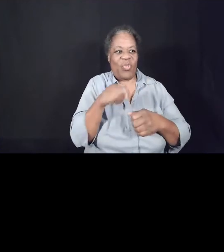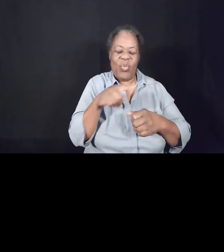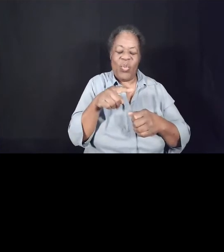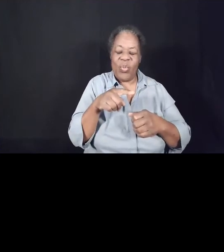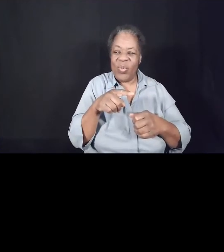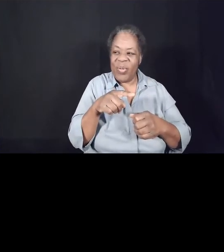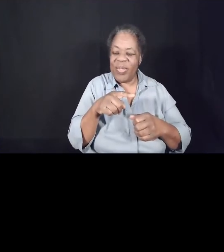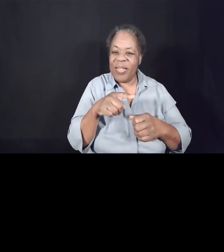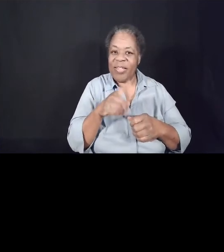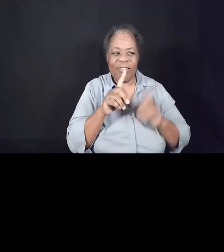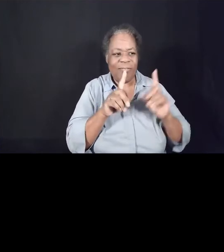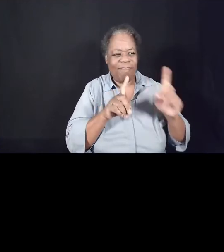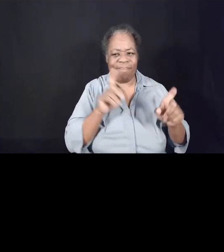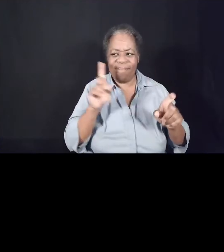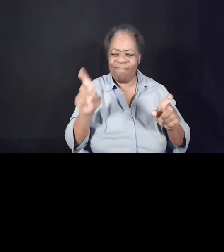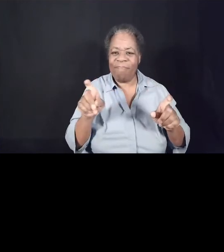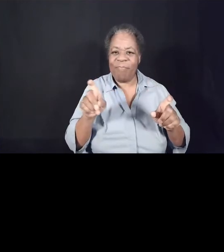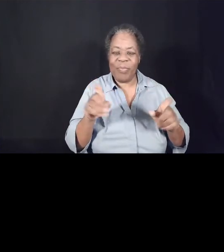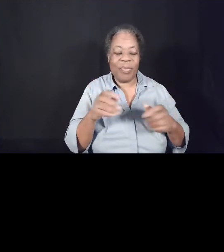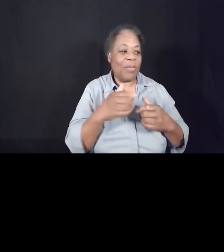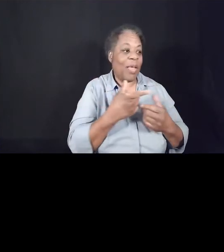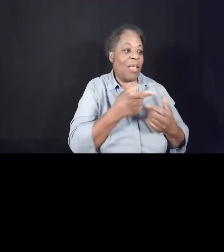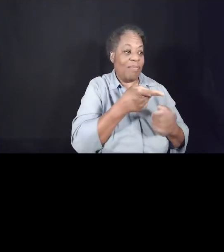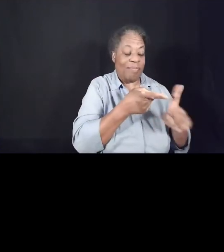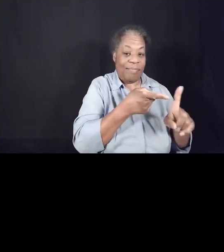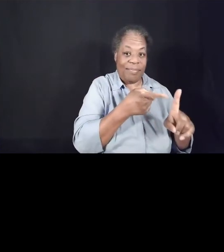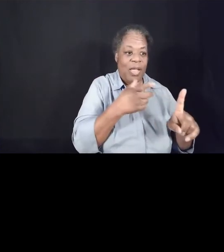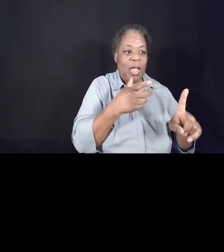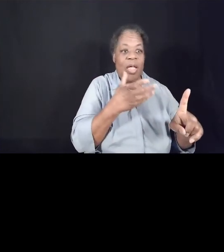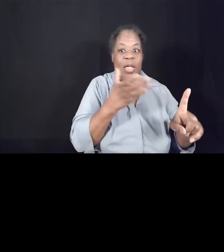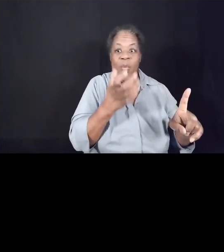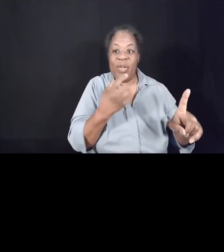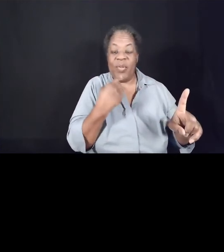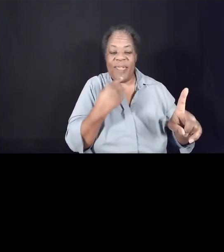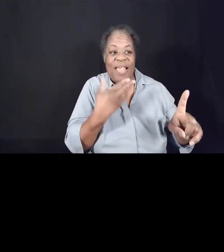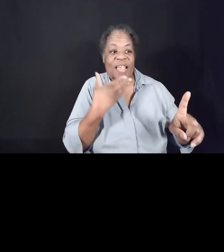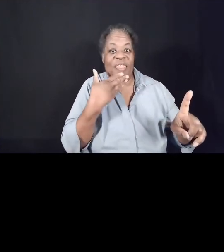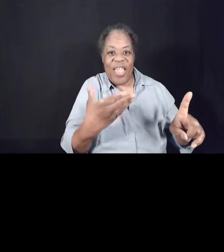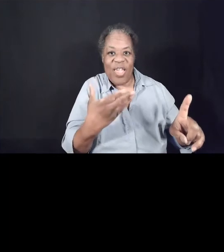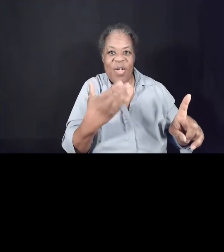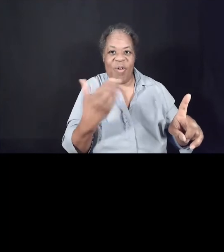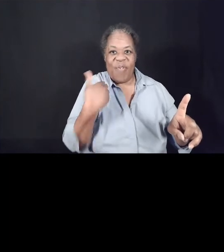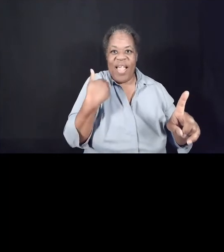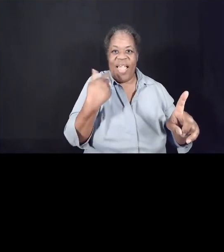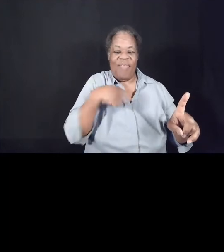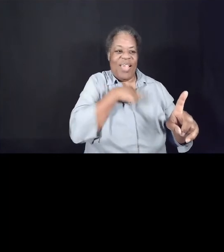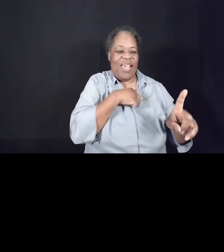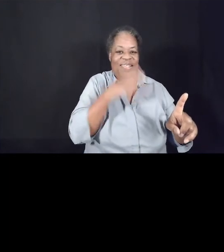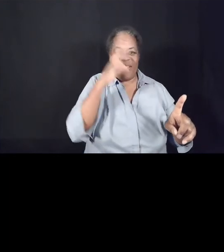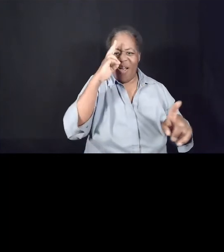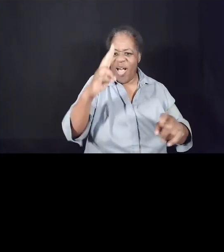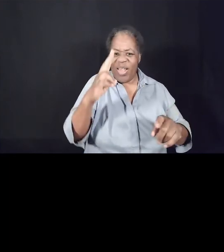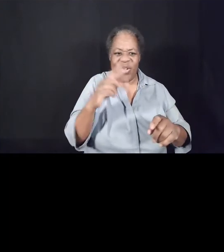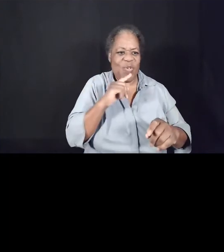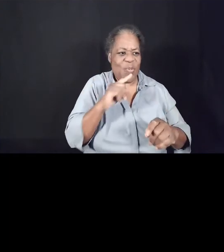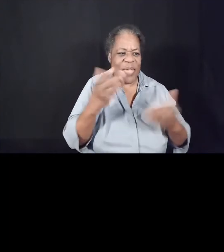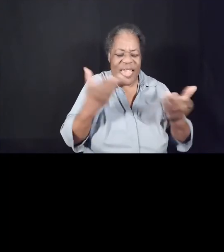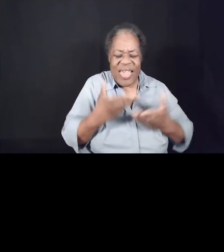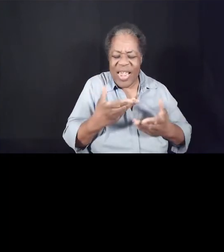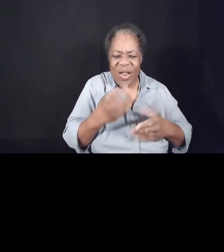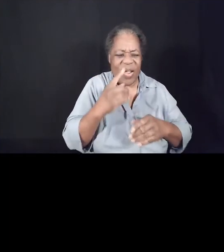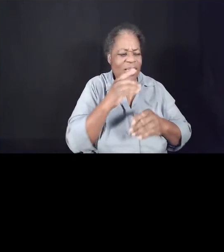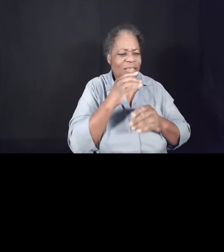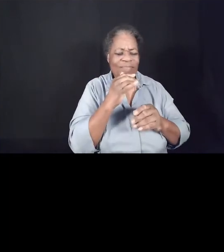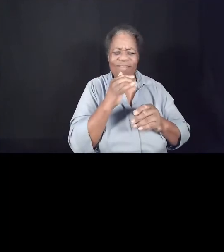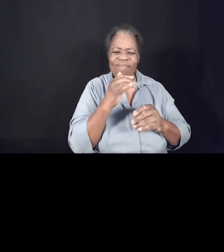Well, I just want to say thank you for having us, and it's just an honor to be here. I think the world of you, Jeanette, and also